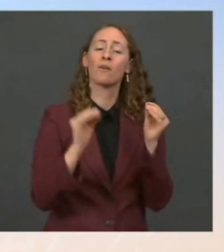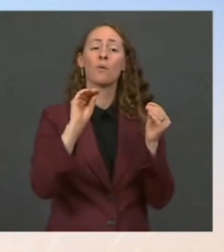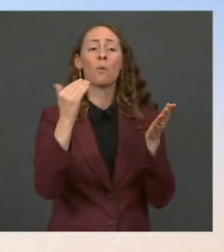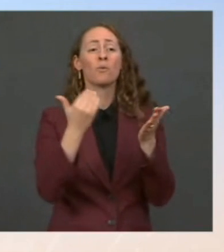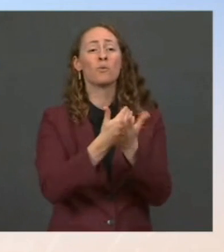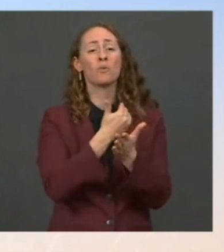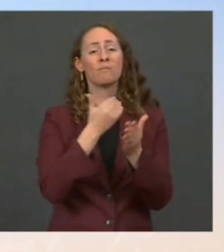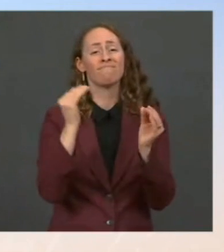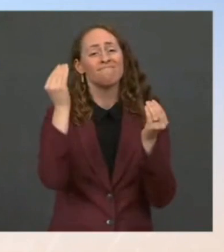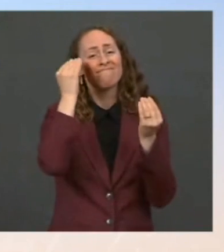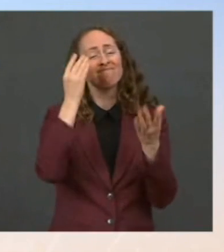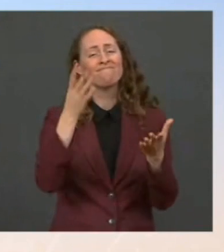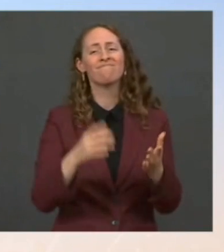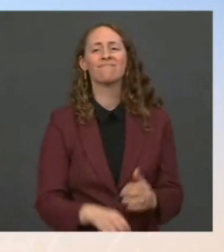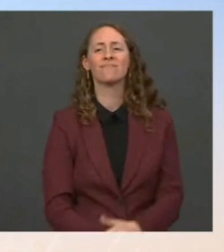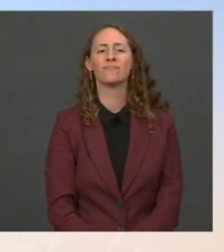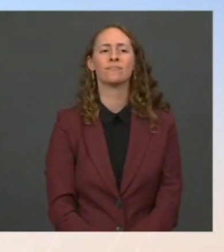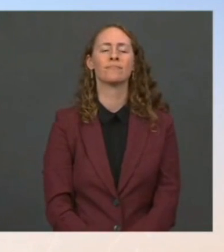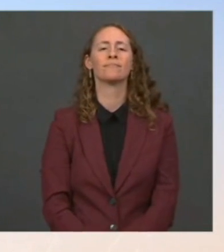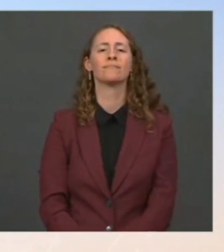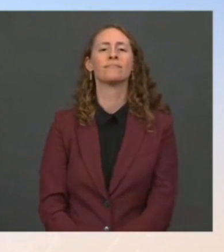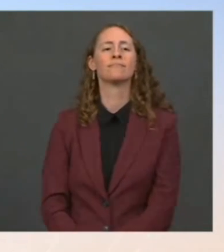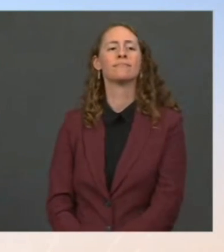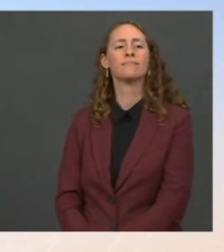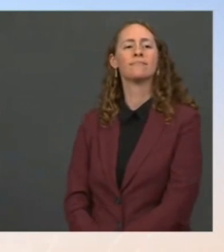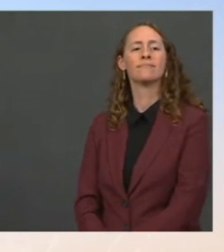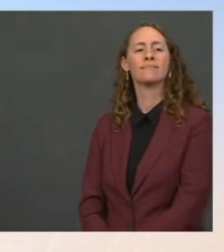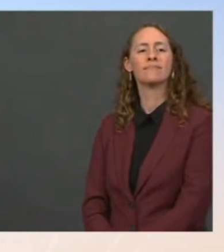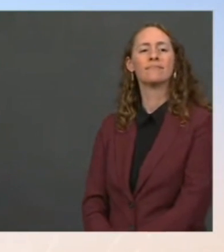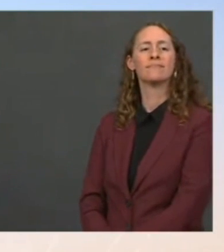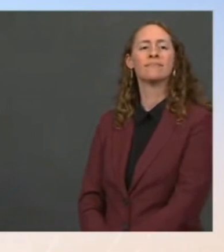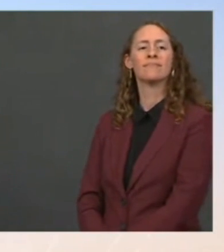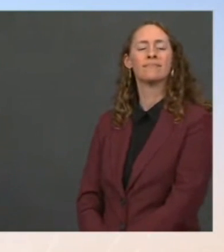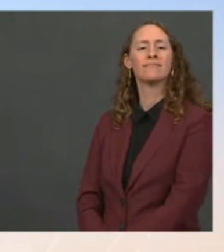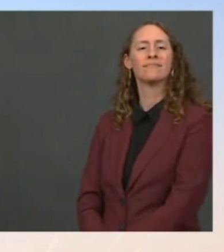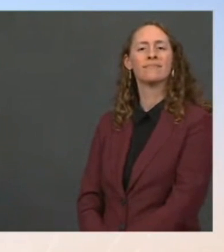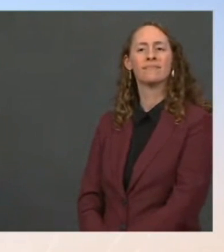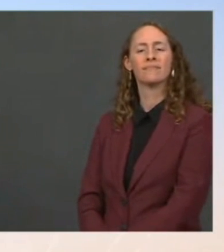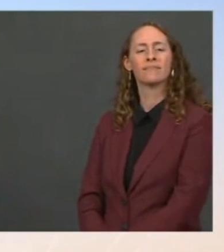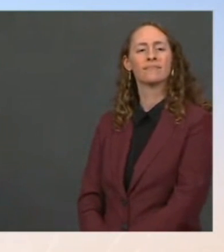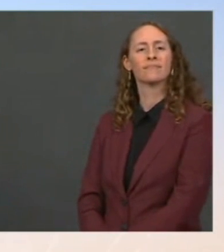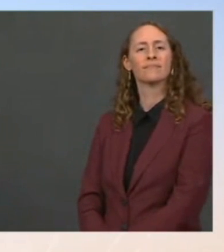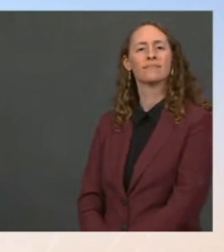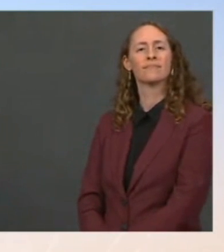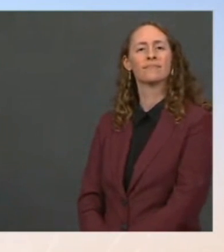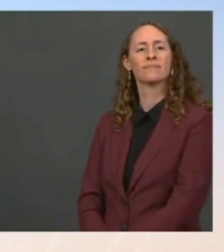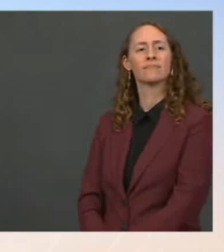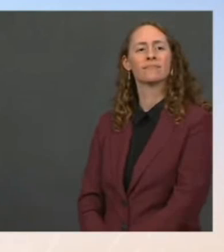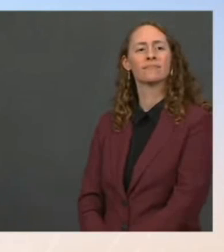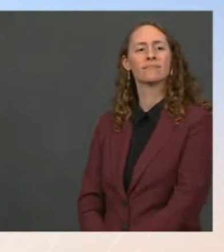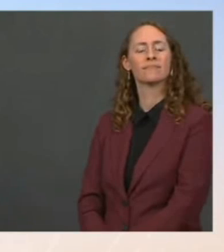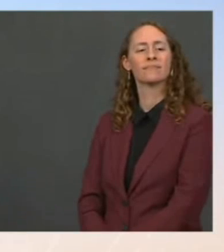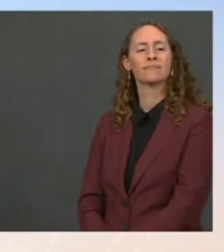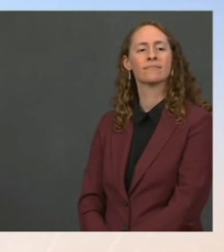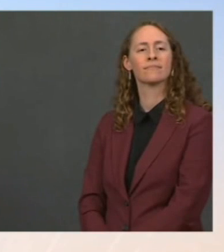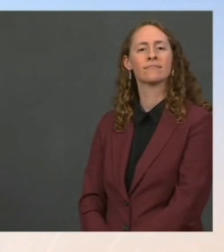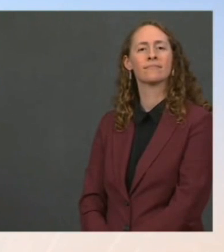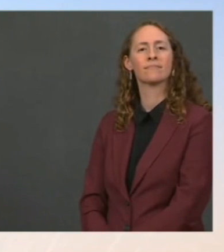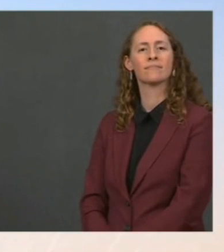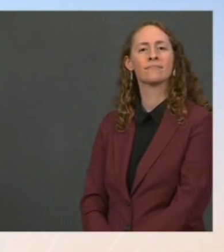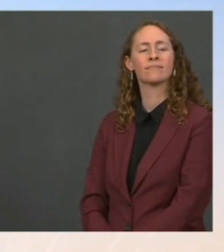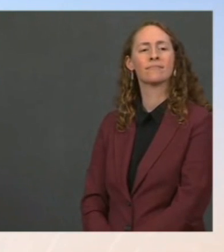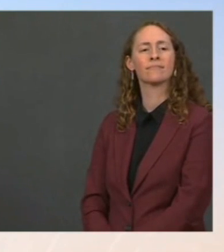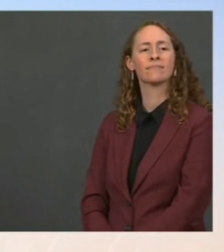Go ahead, Jen, you said you'd call on the Oh, sorry, go ahead, Emily. Thank you, thanks. I have a follow-up for a couple of topics. First off, Secretary